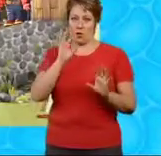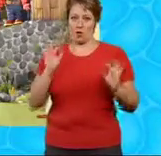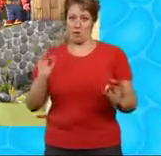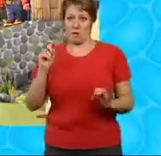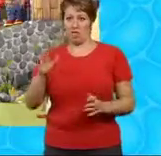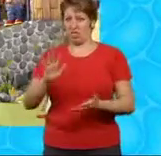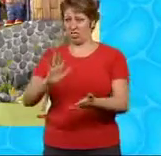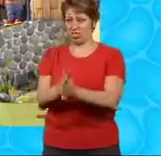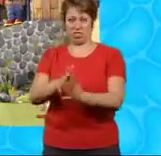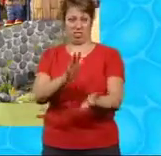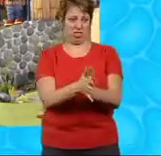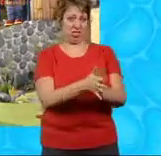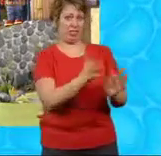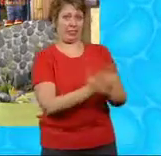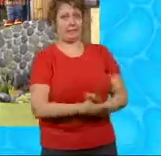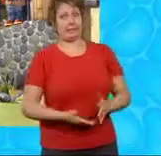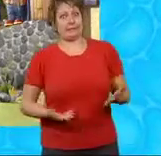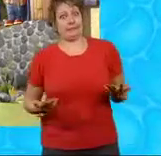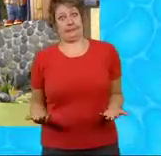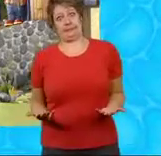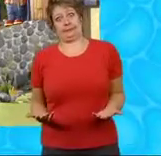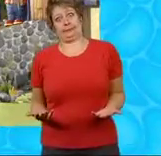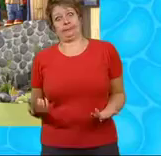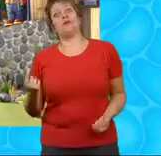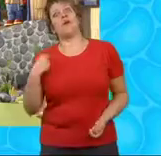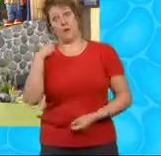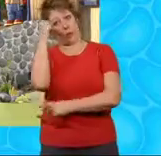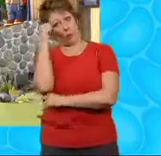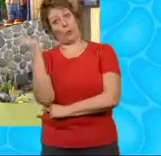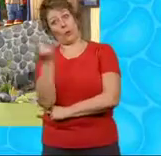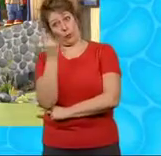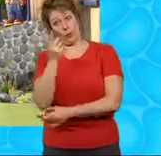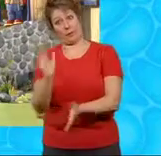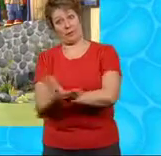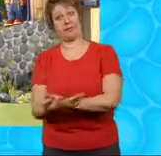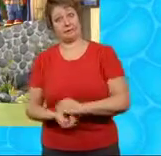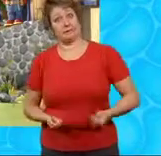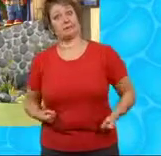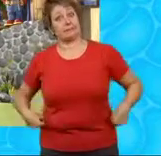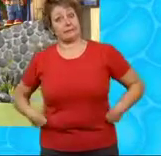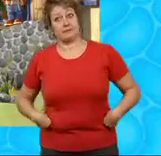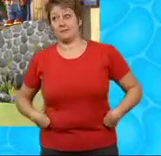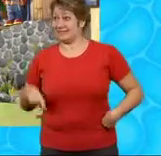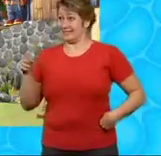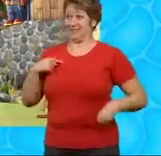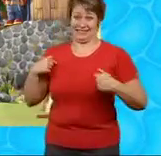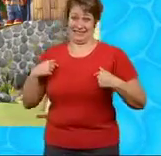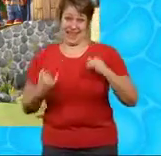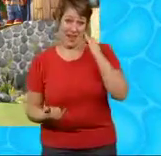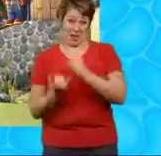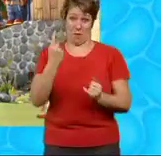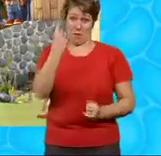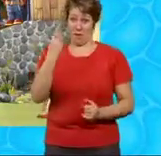everywhere else is a bit of a mess Hmm, well, we know who made that Here's my last